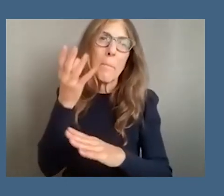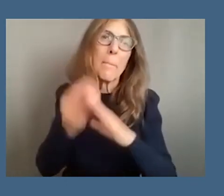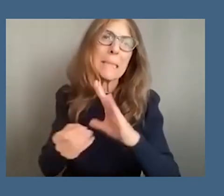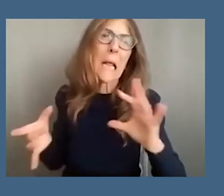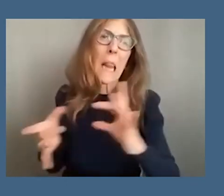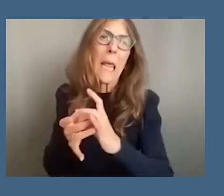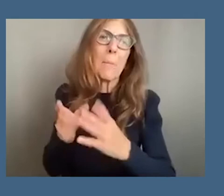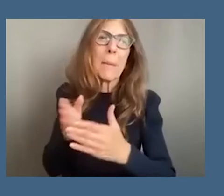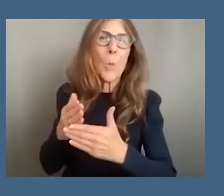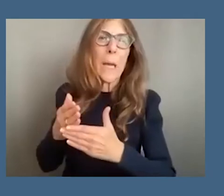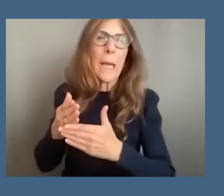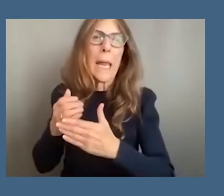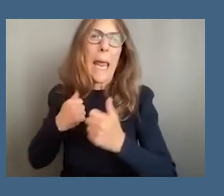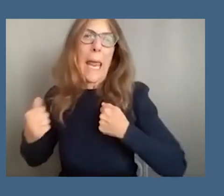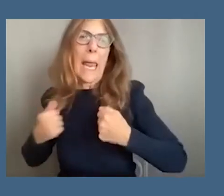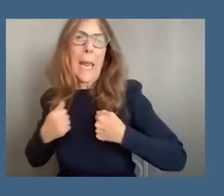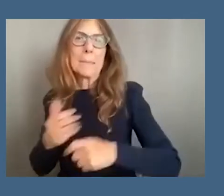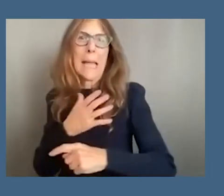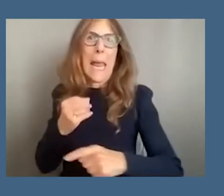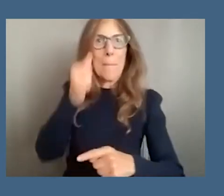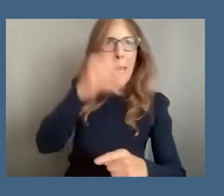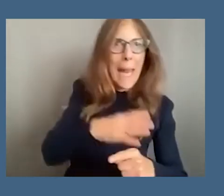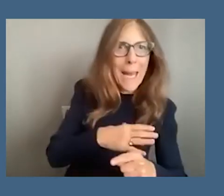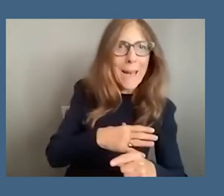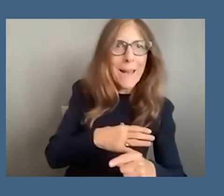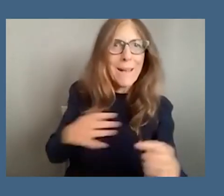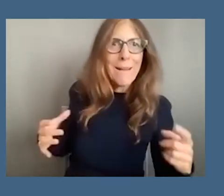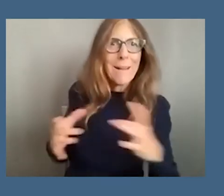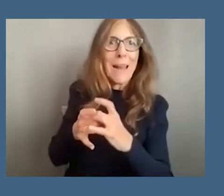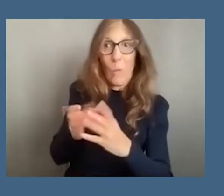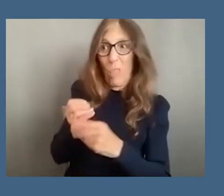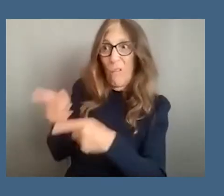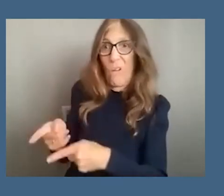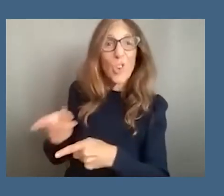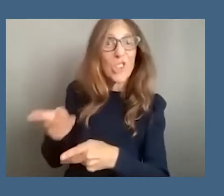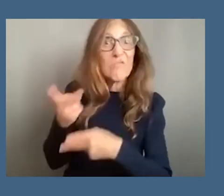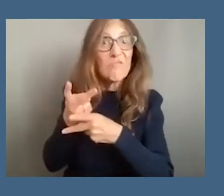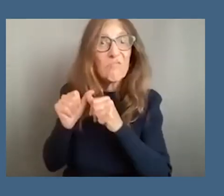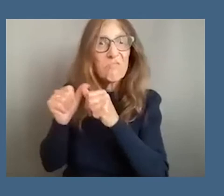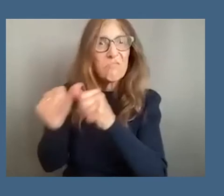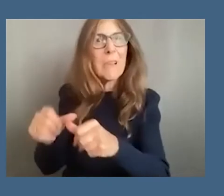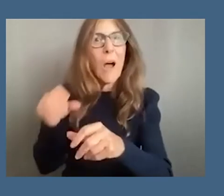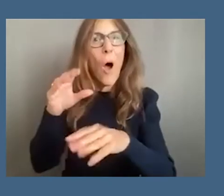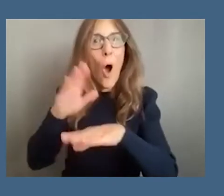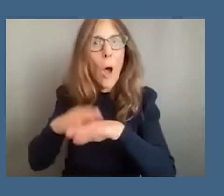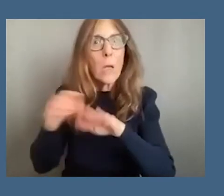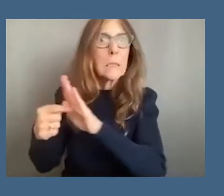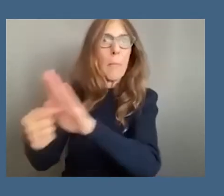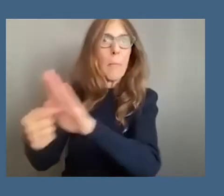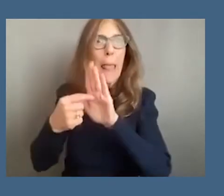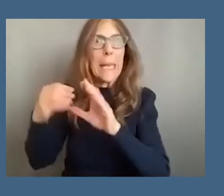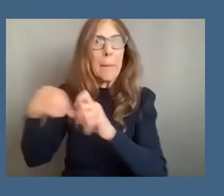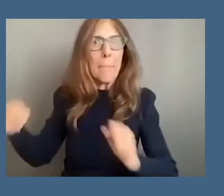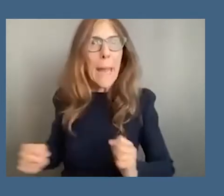so much so that she also remains on display in a french museum the musee d'alone in paris until the